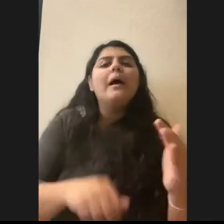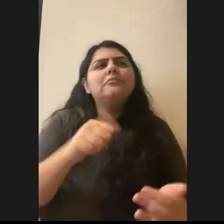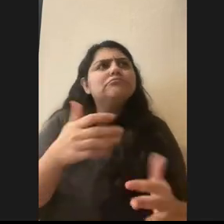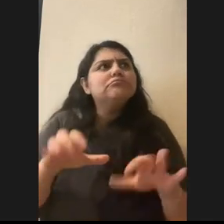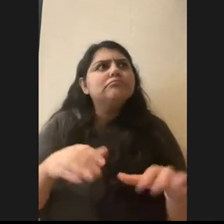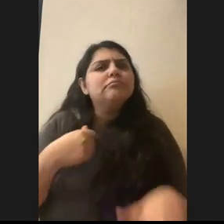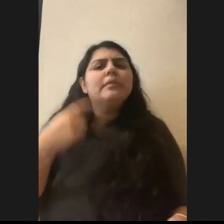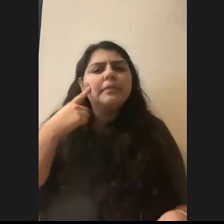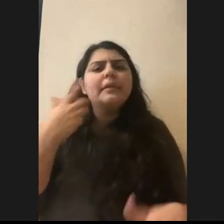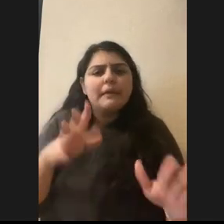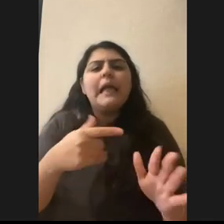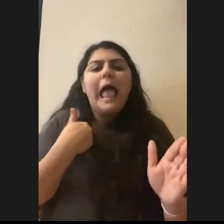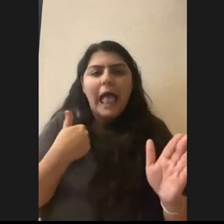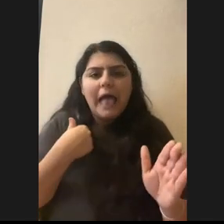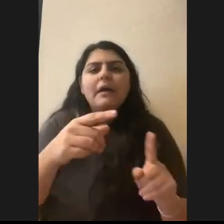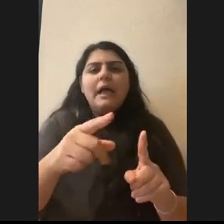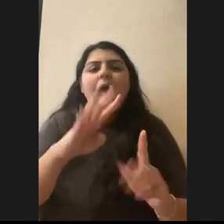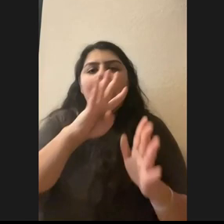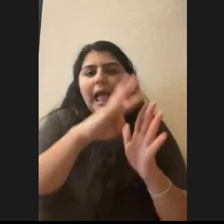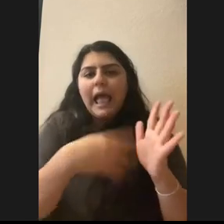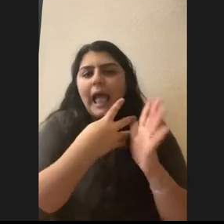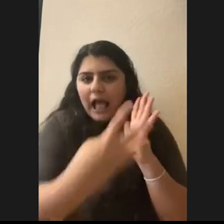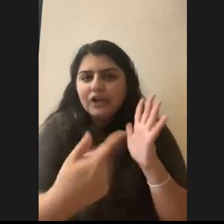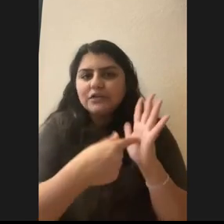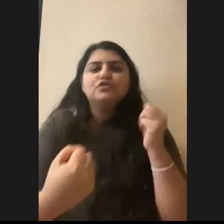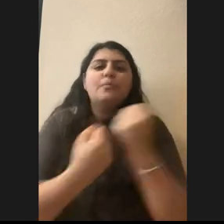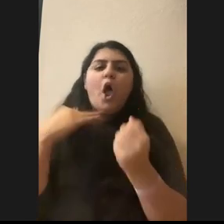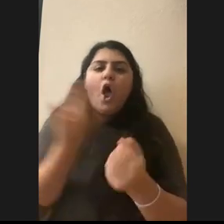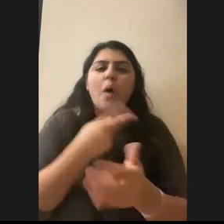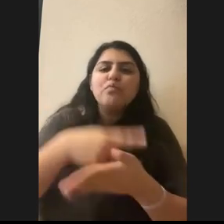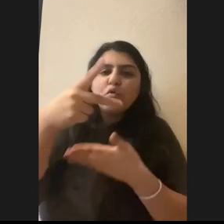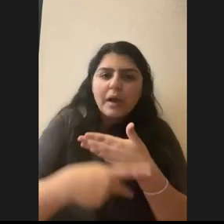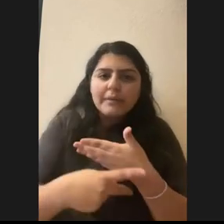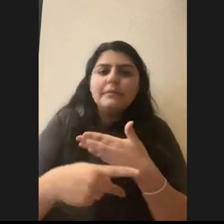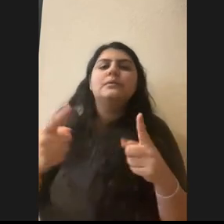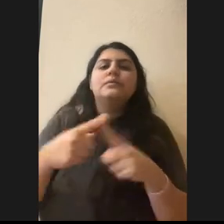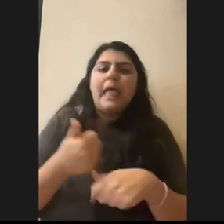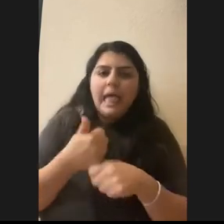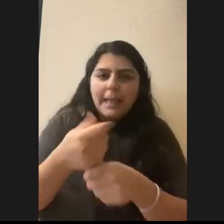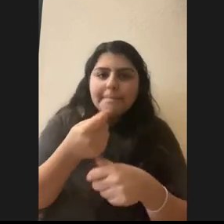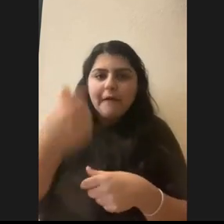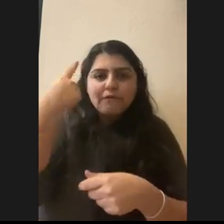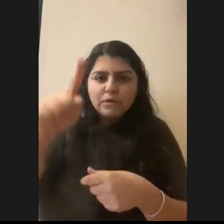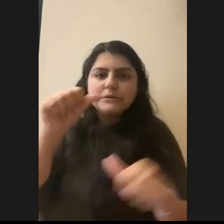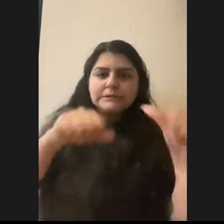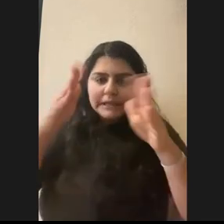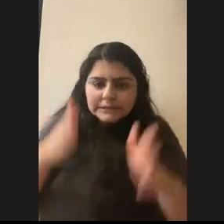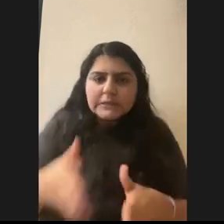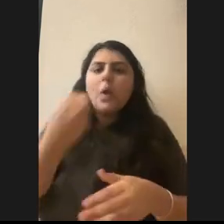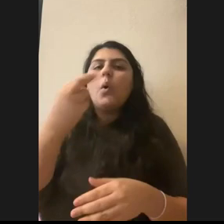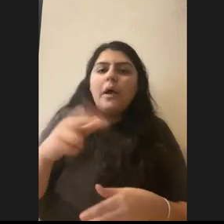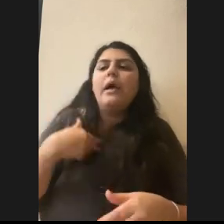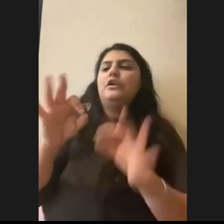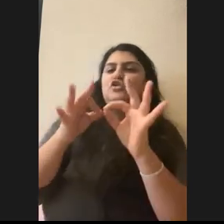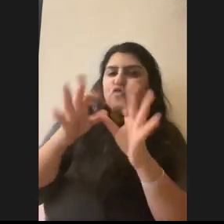crab fact calendars to help support our program. So we can pay for, uh, honoraria for our scientists and pay for, uh, our ASL